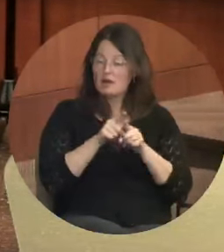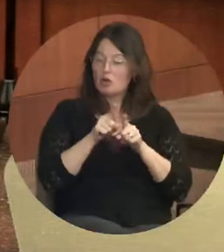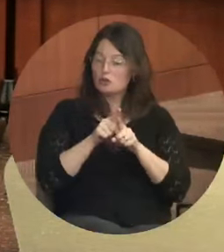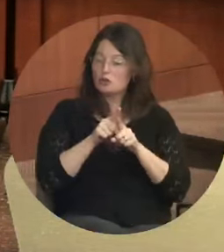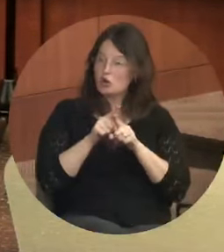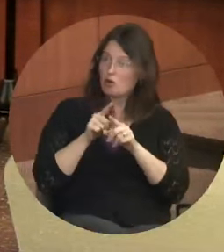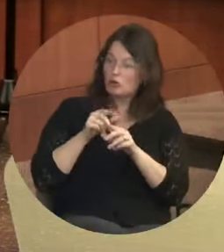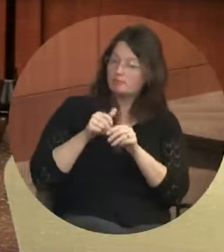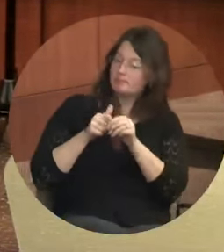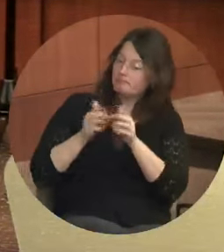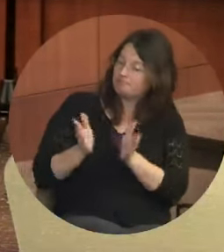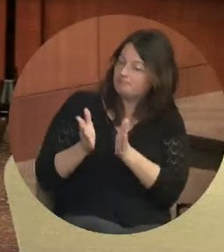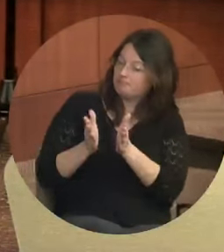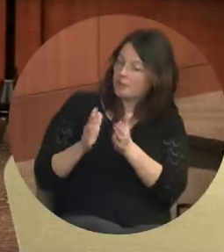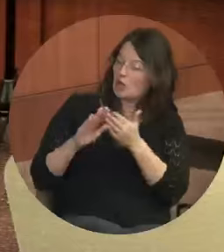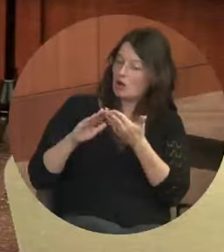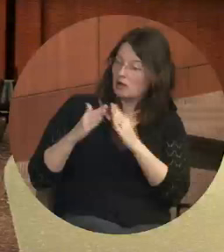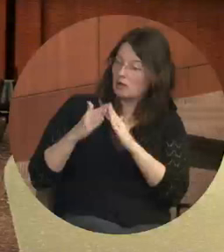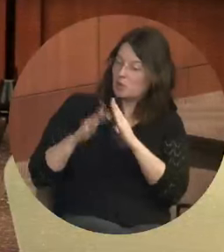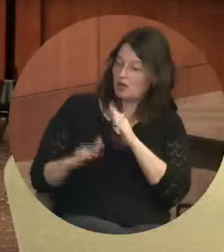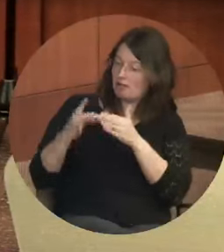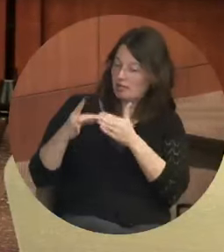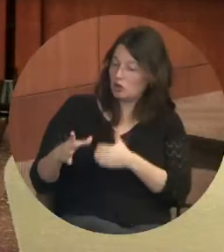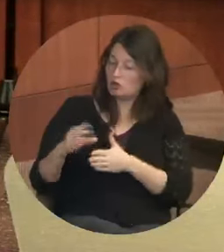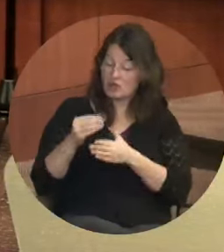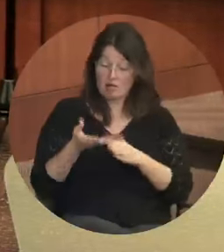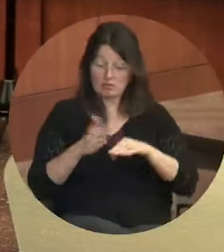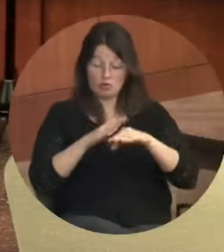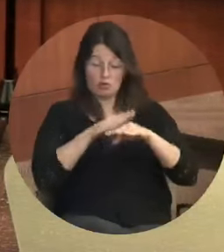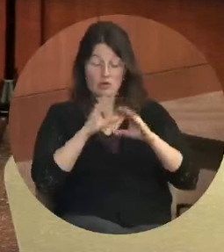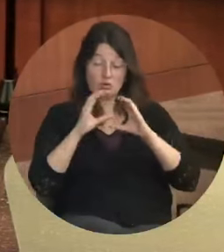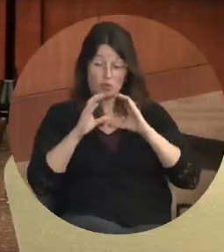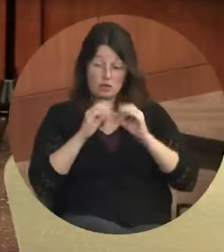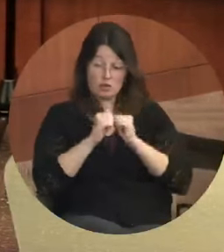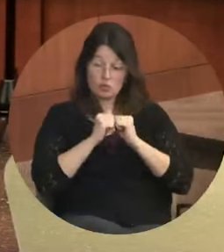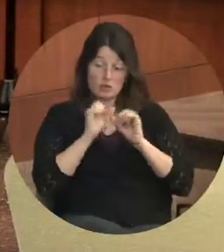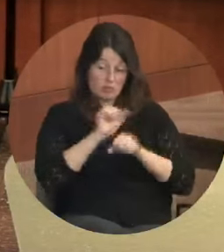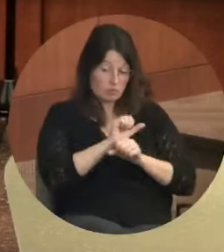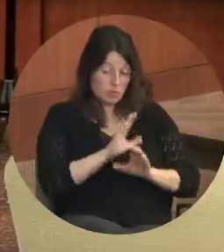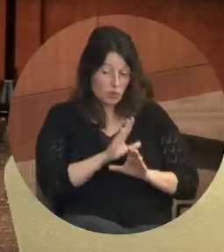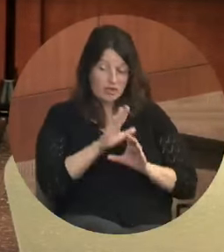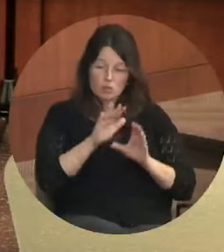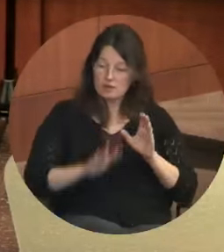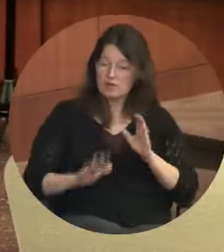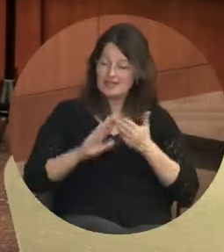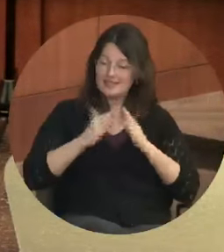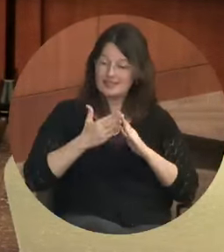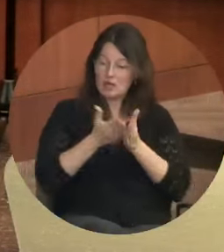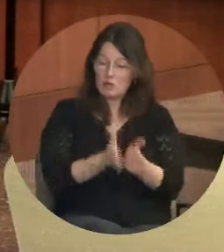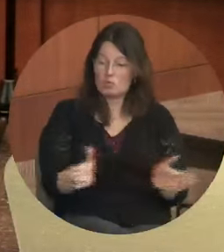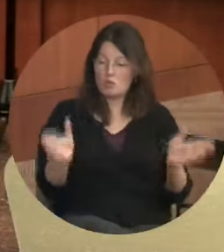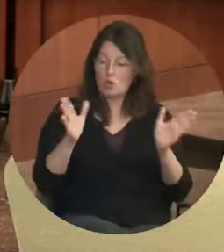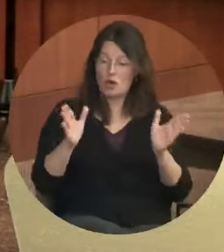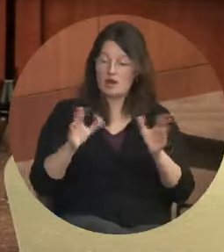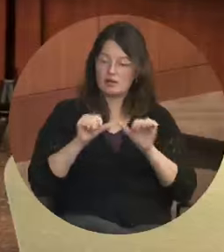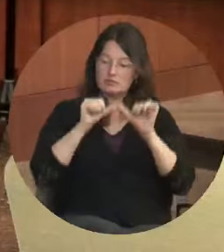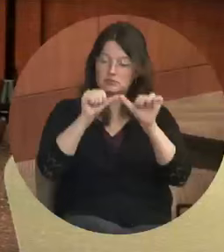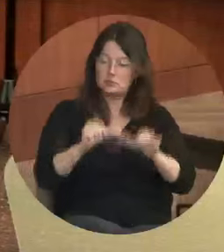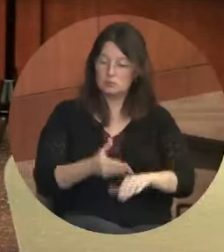And above all, we're going to increase communication with our employees through a city-wide continuous improvement program.